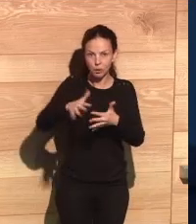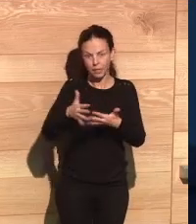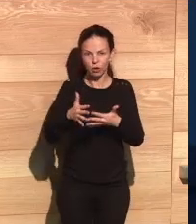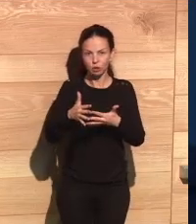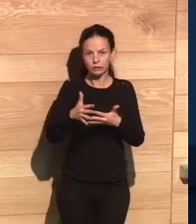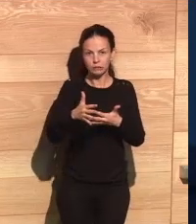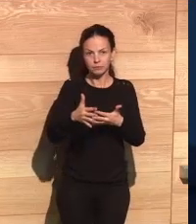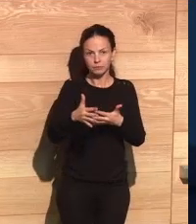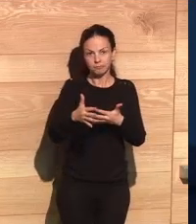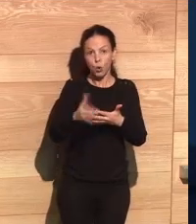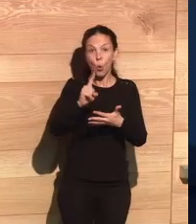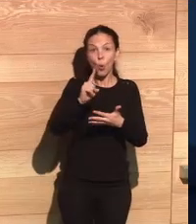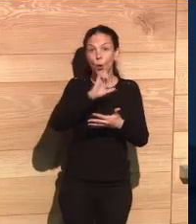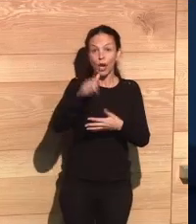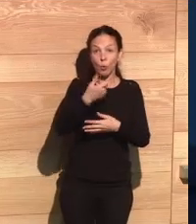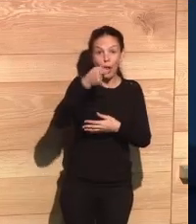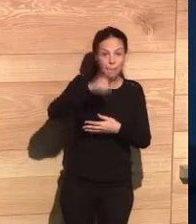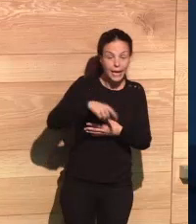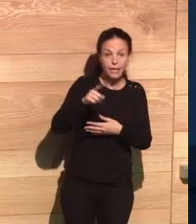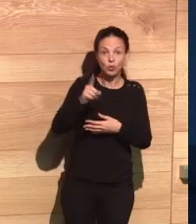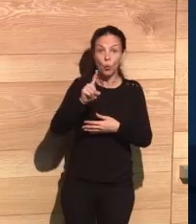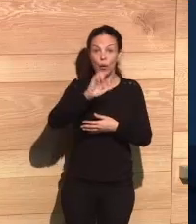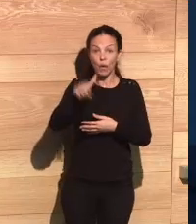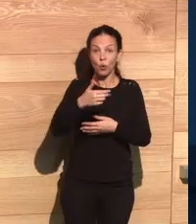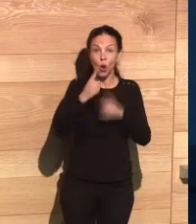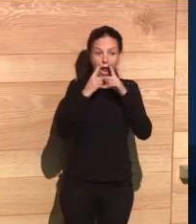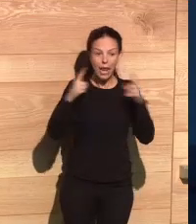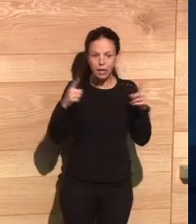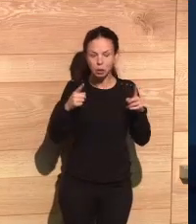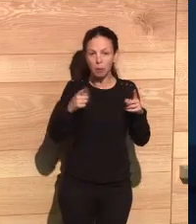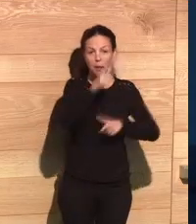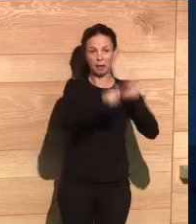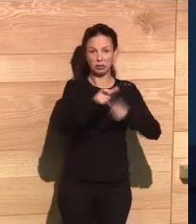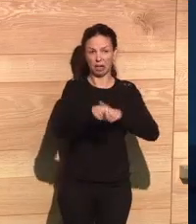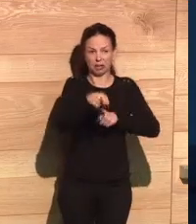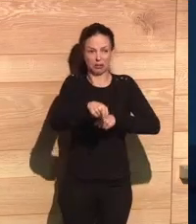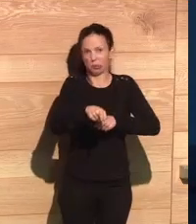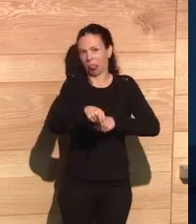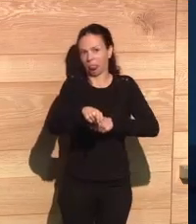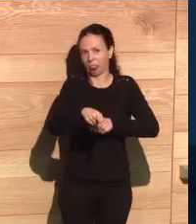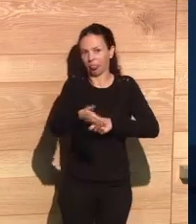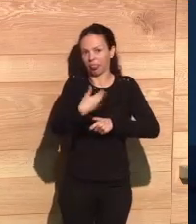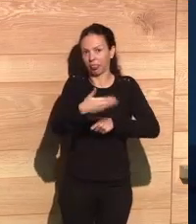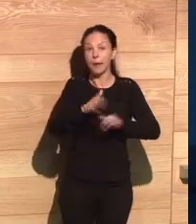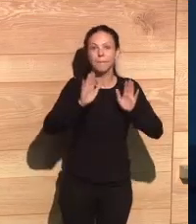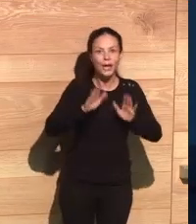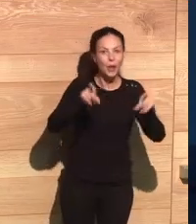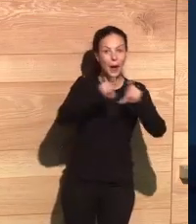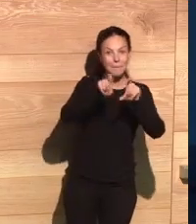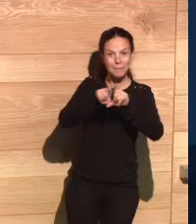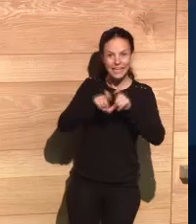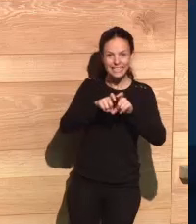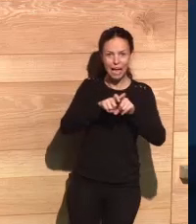sold the data, they could earn, for instance, one euro a month or one euro a year. However,